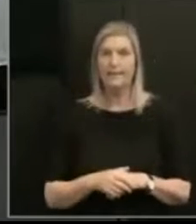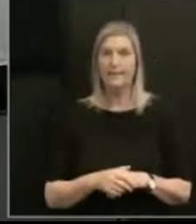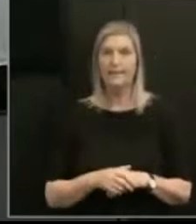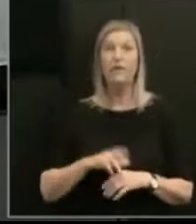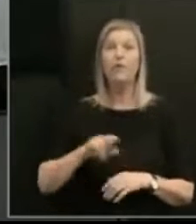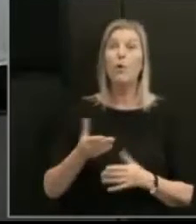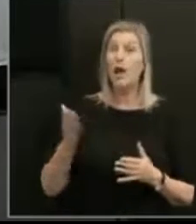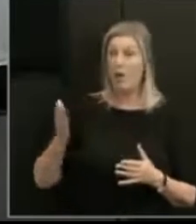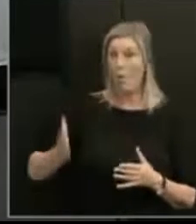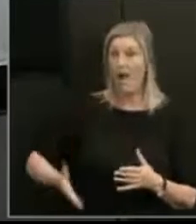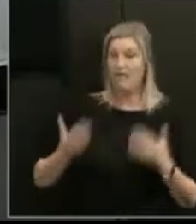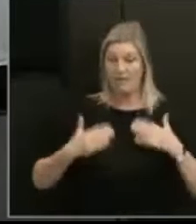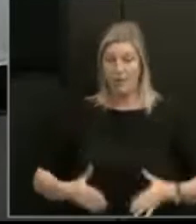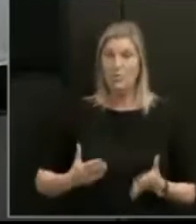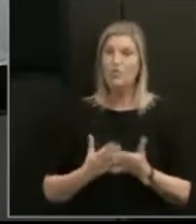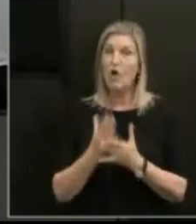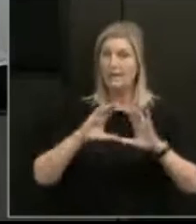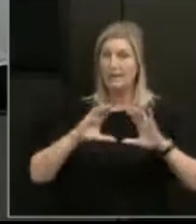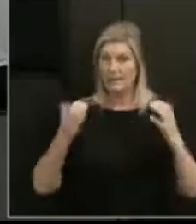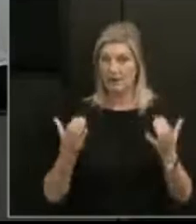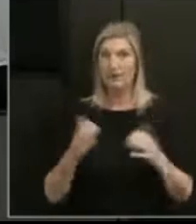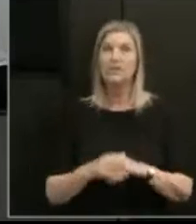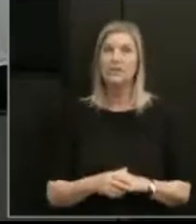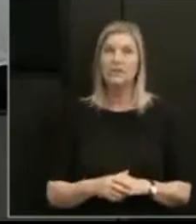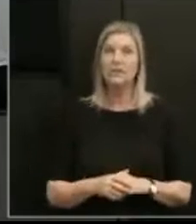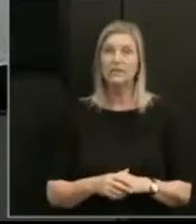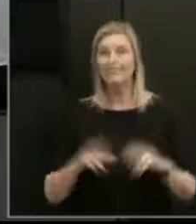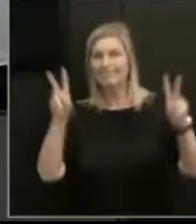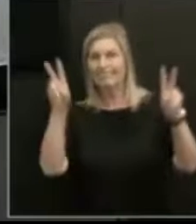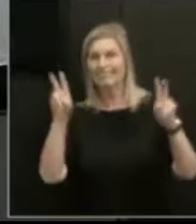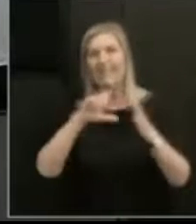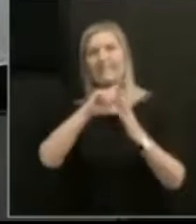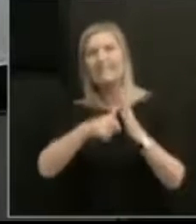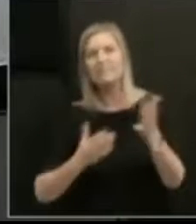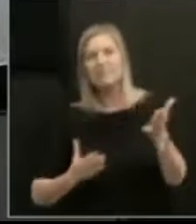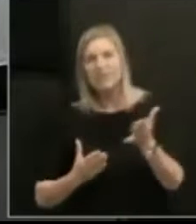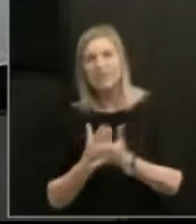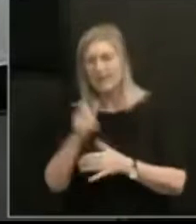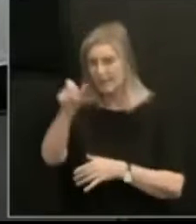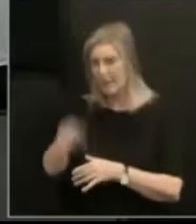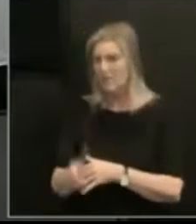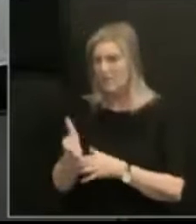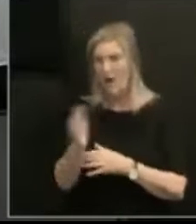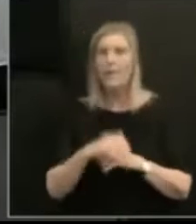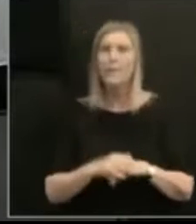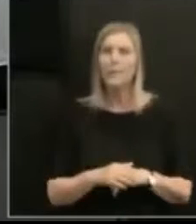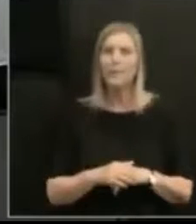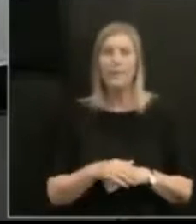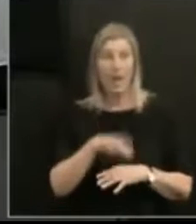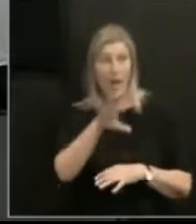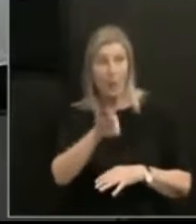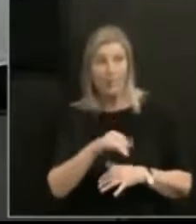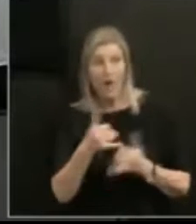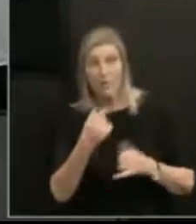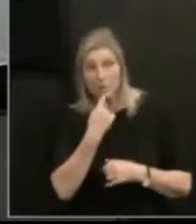behalf of the Human Rights Commission with you as Disability Rights Commissioner. And I would invite you now to